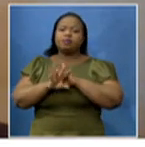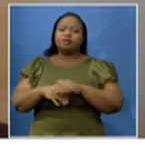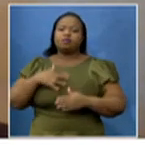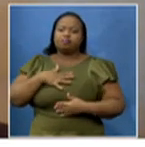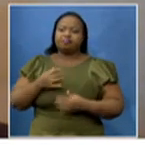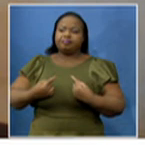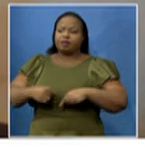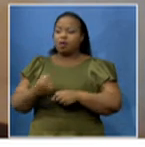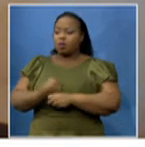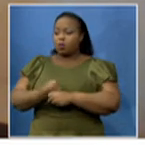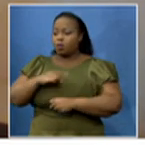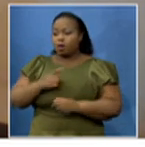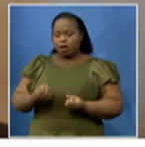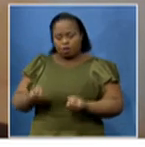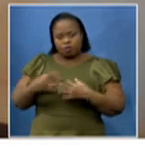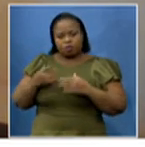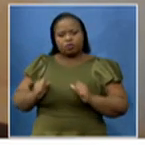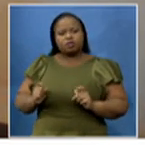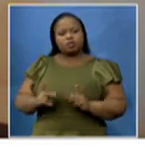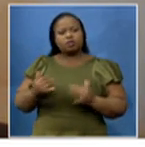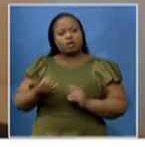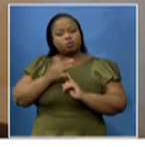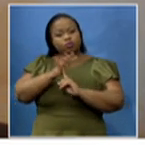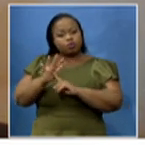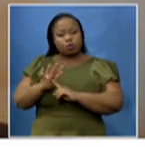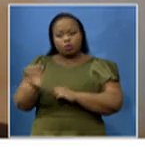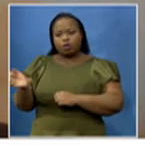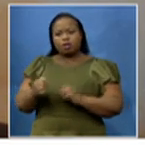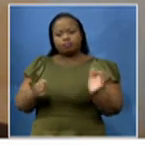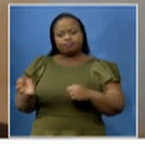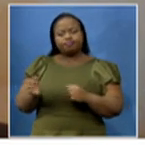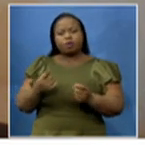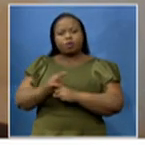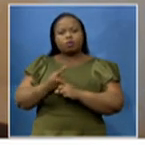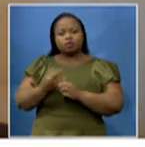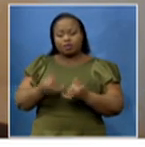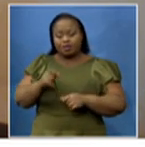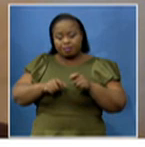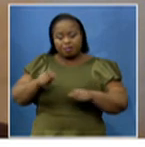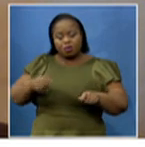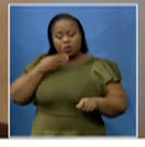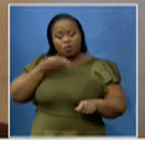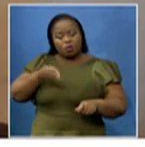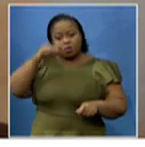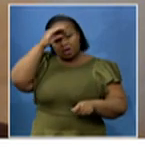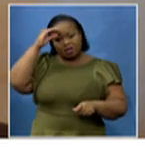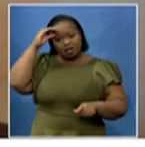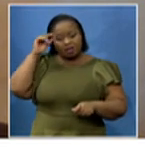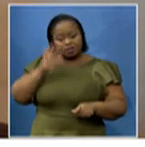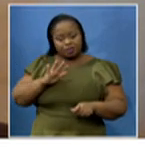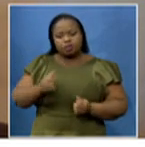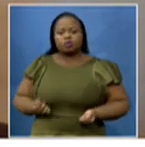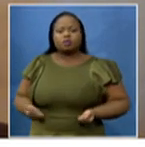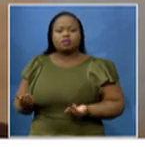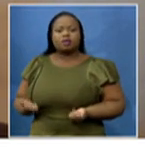it provides us an opportunity to portray and employ our skills, our knowledge into saving humanity in